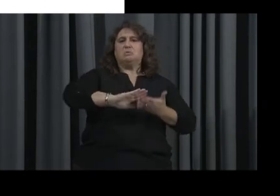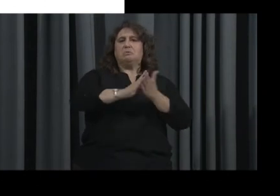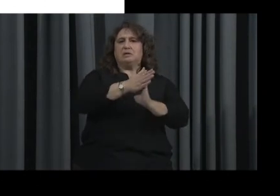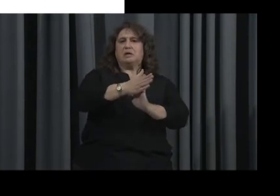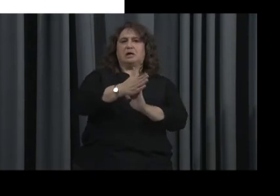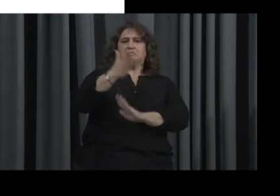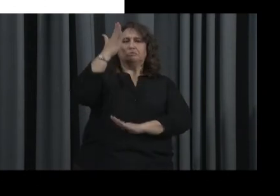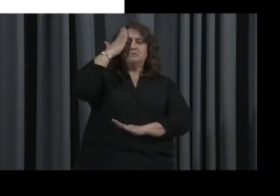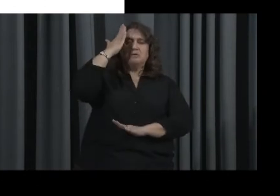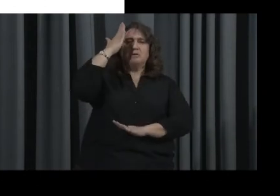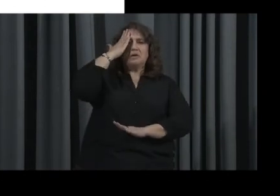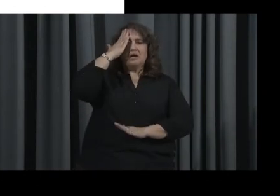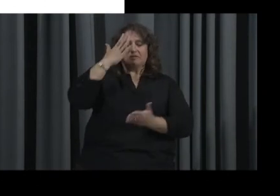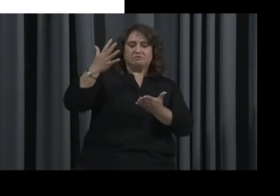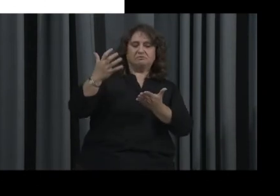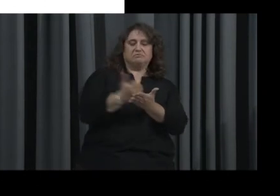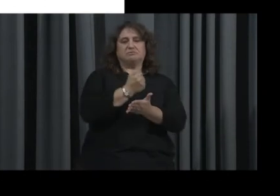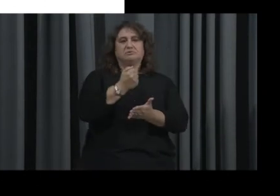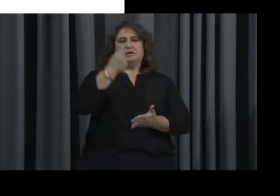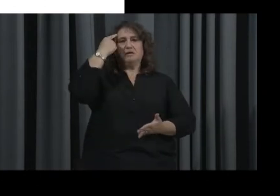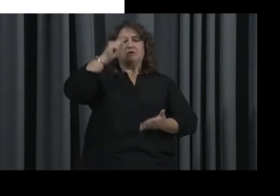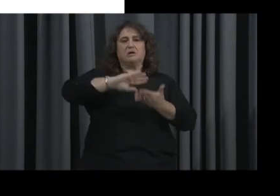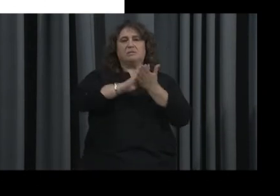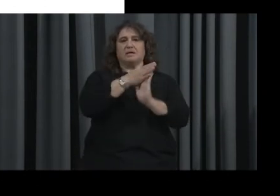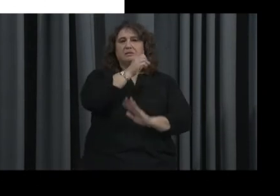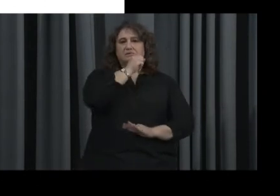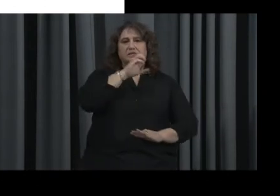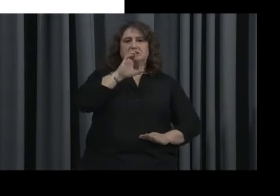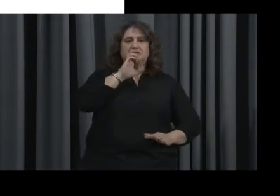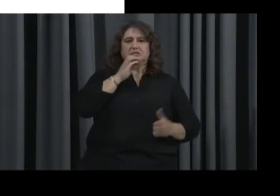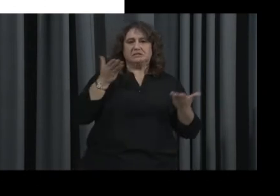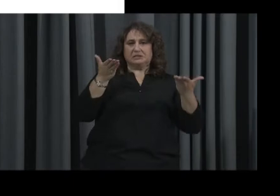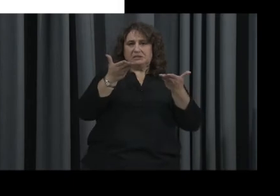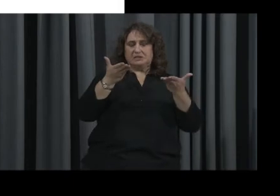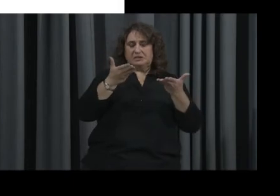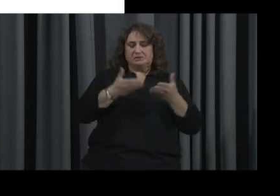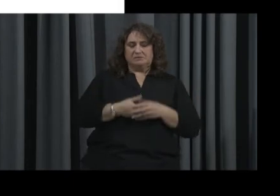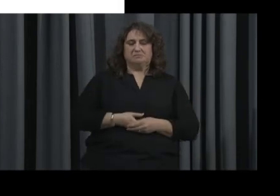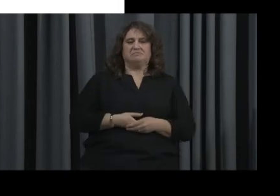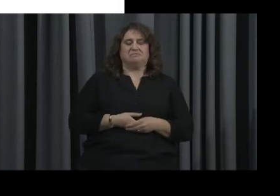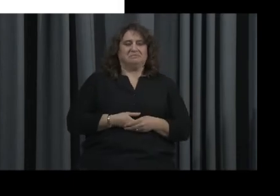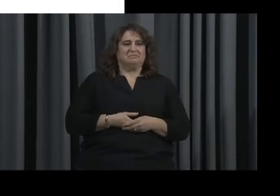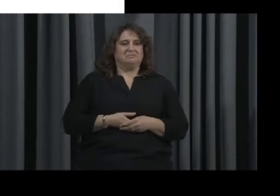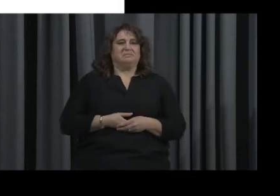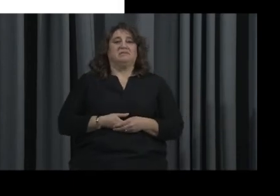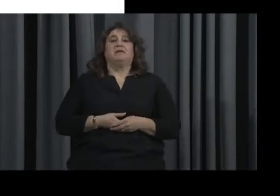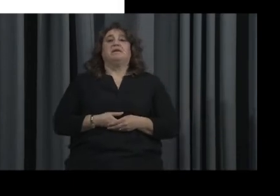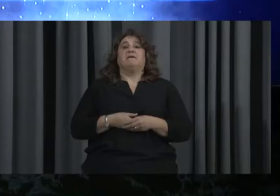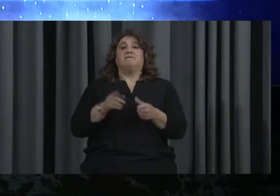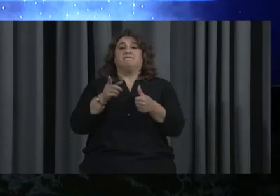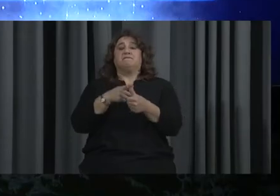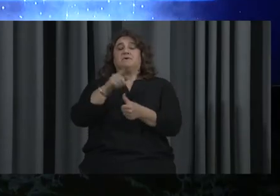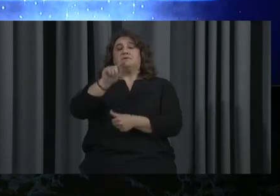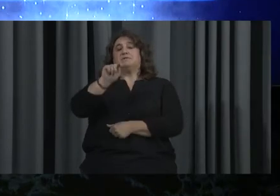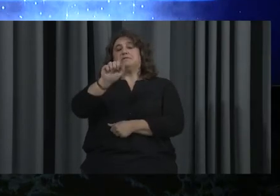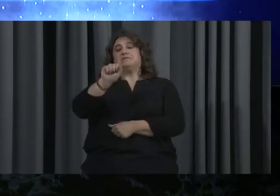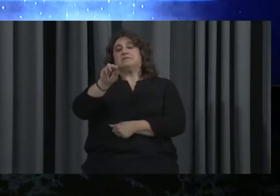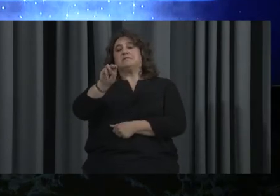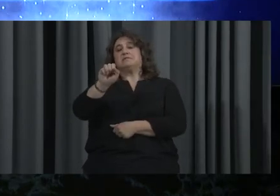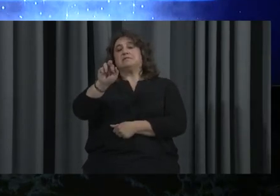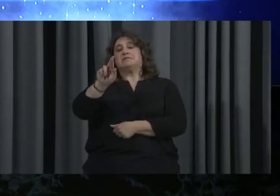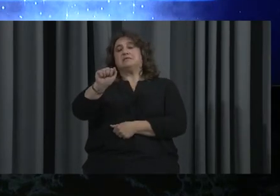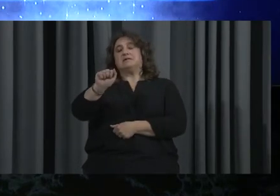advantages of growing older. Now, Ms. Tamara, we will begin activity one. Thanks, Michael.